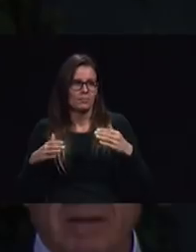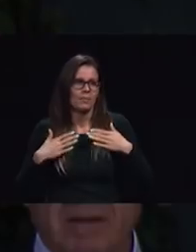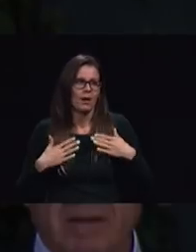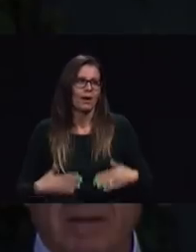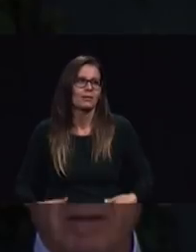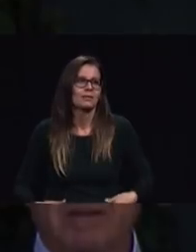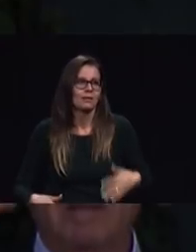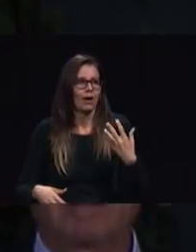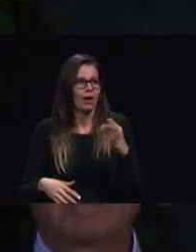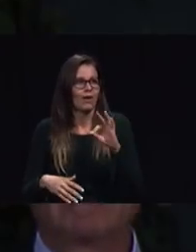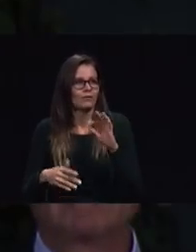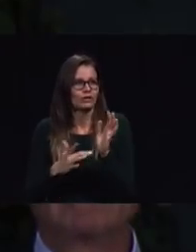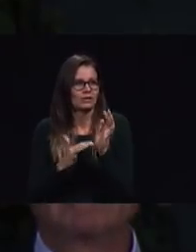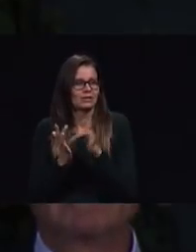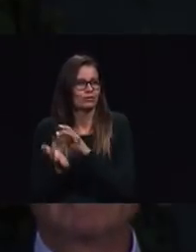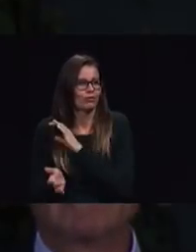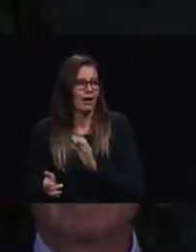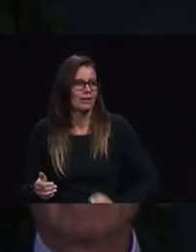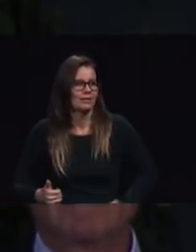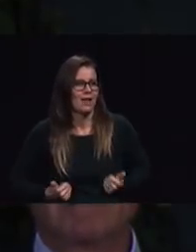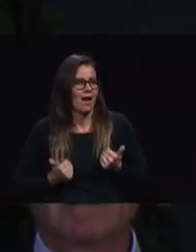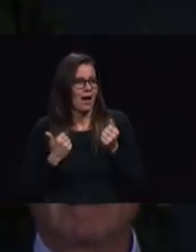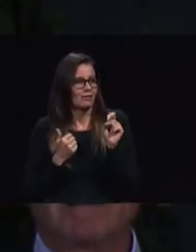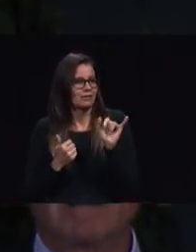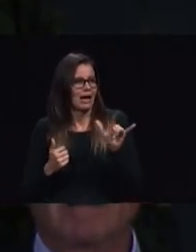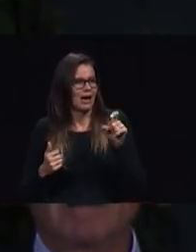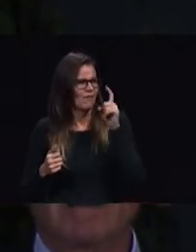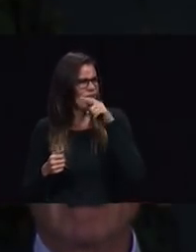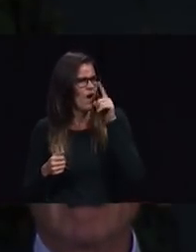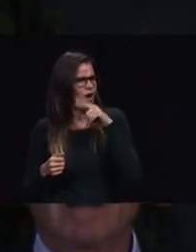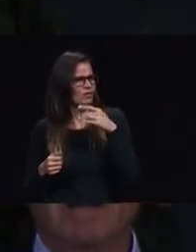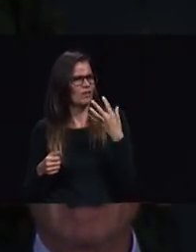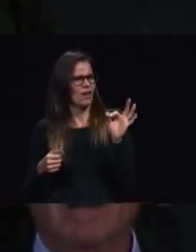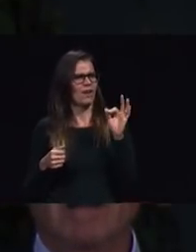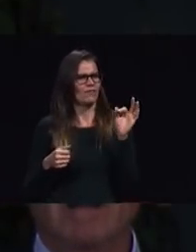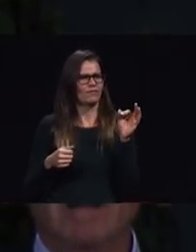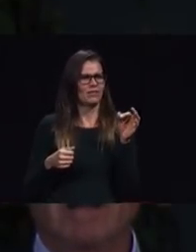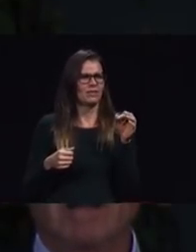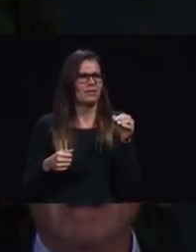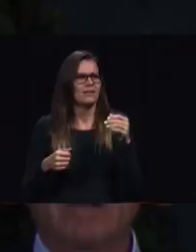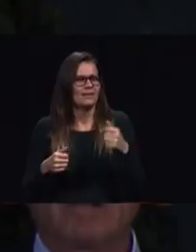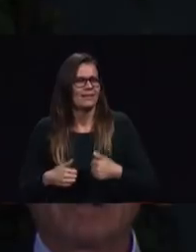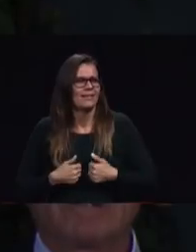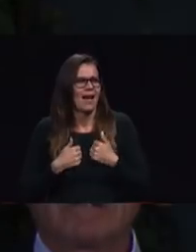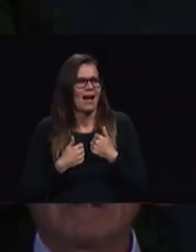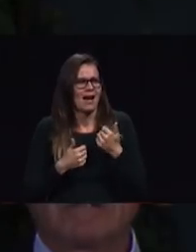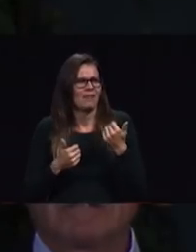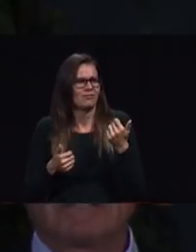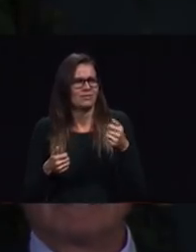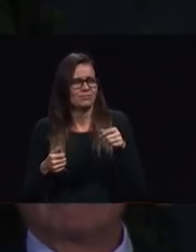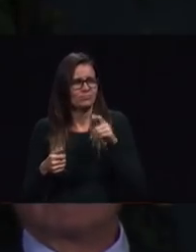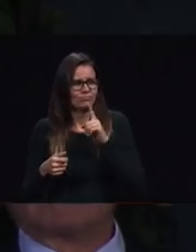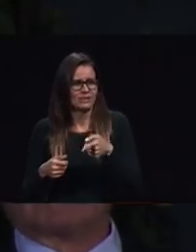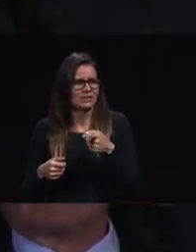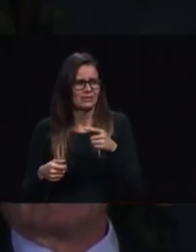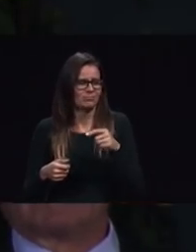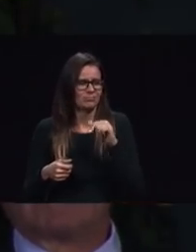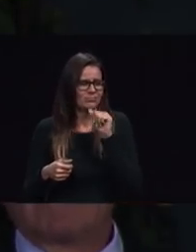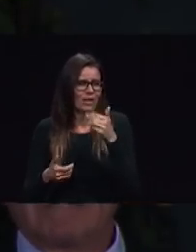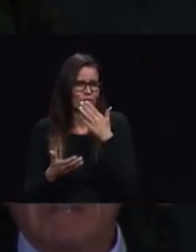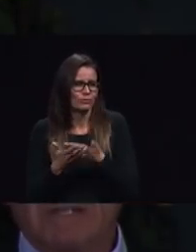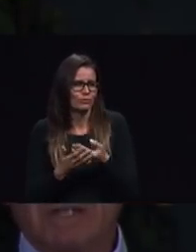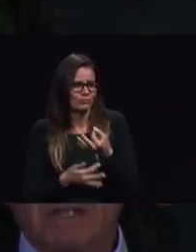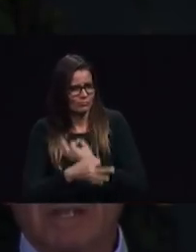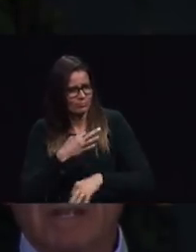existential religious experiences substitutions of emotionalism for solid Bible truth